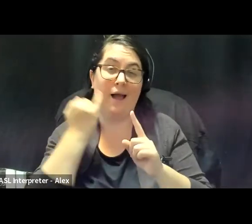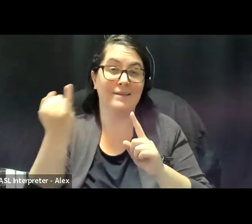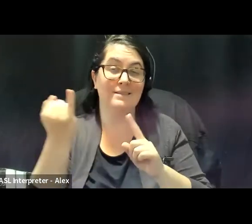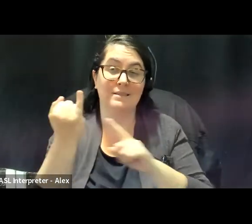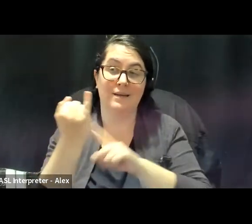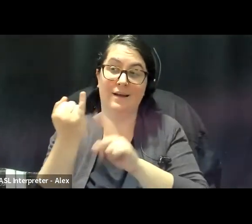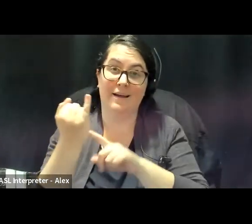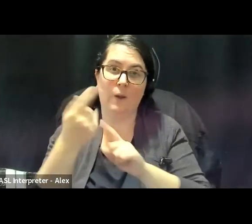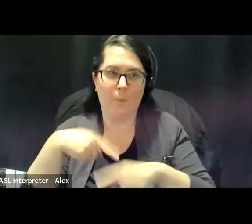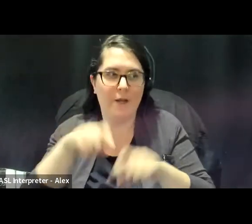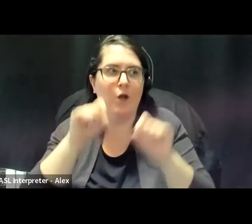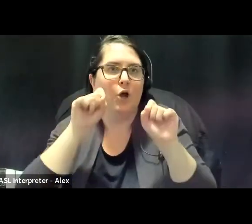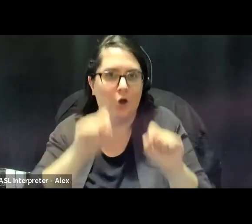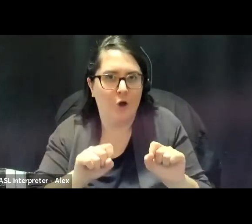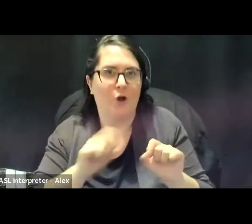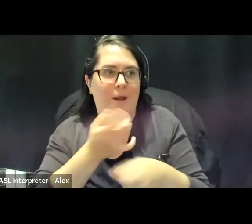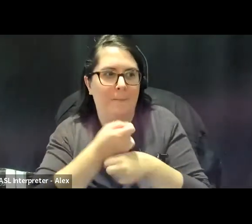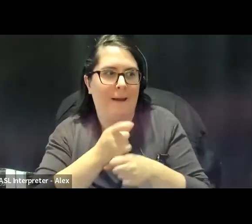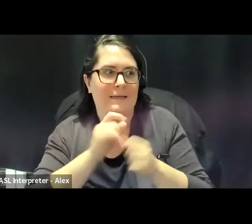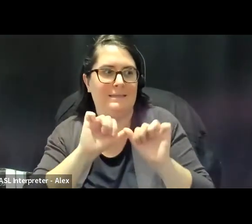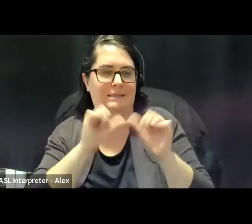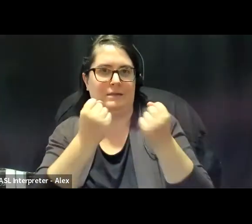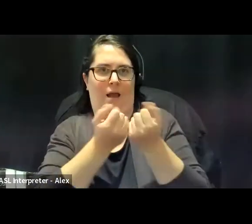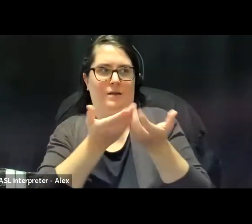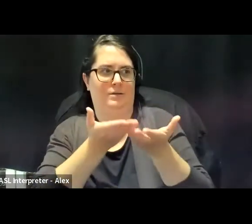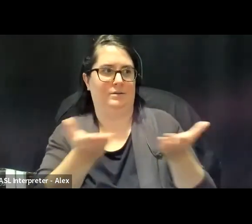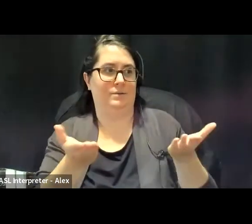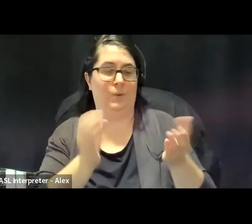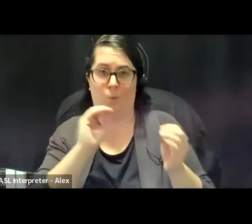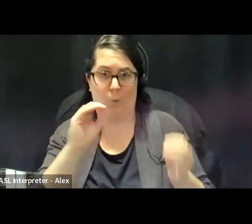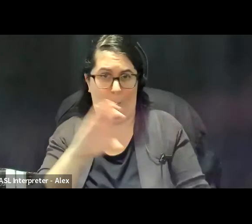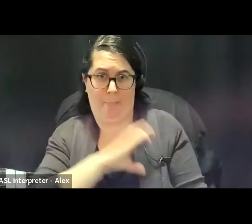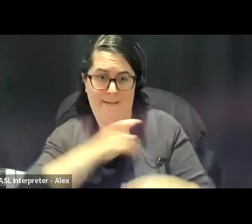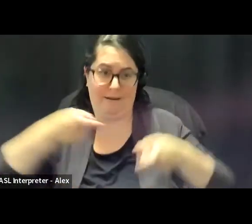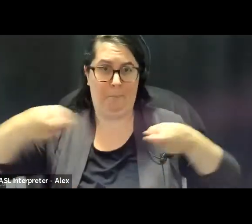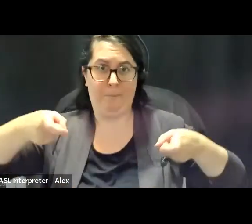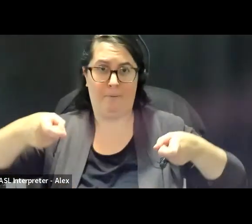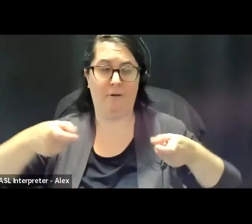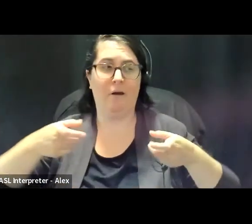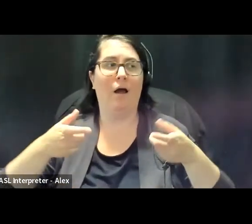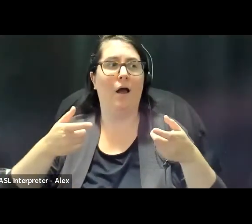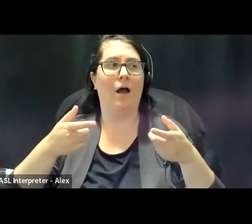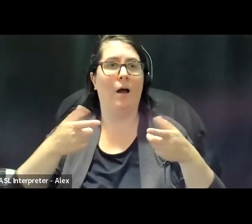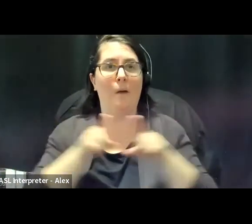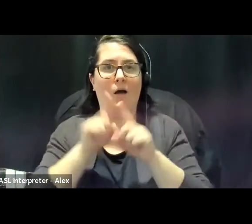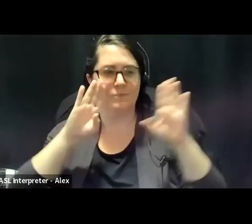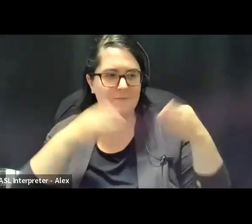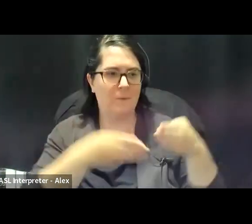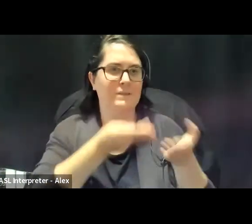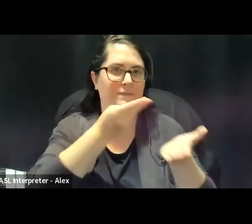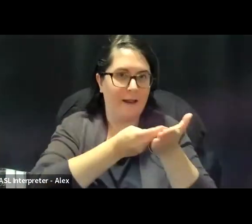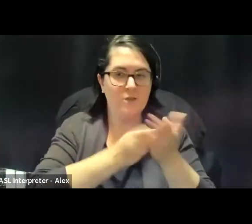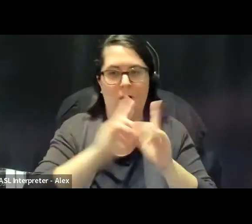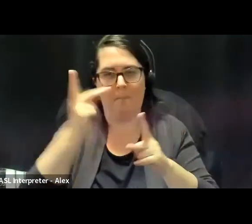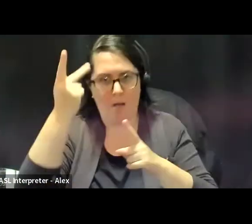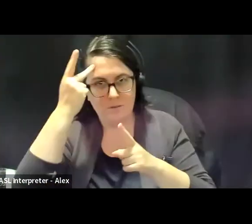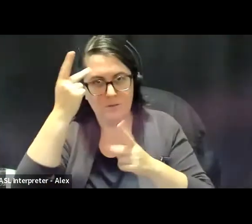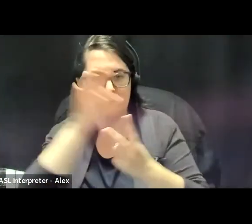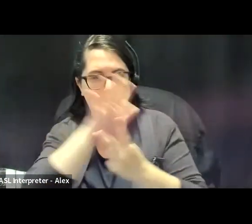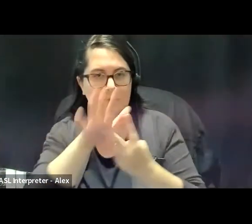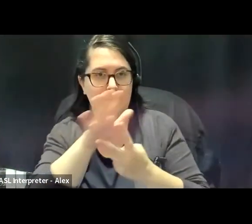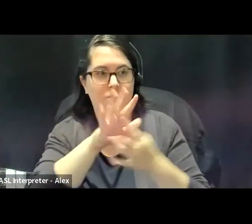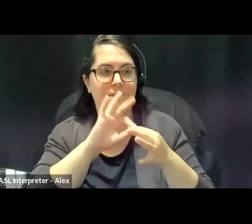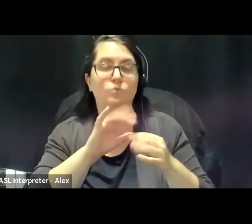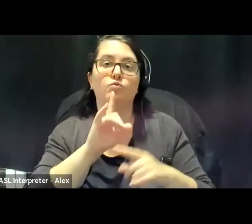really create societies, not only without policing, but that actually focus both financially and politically on